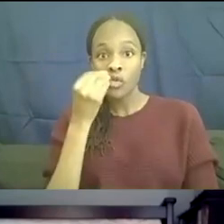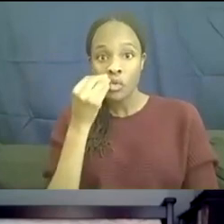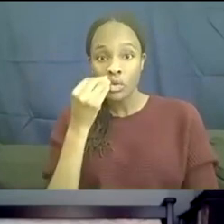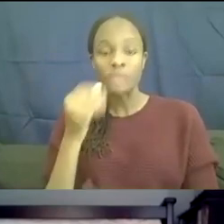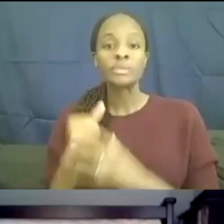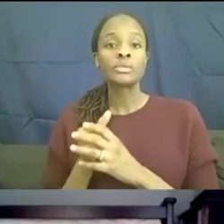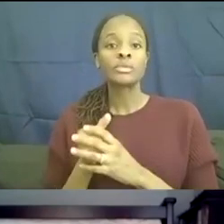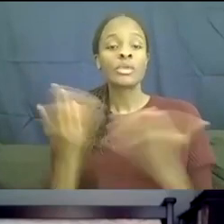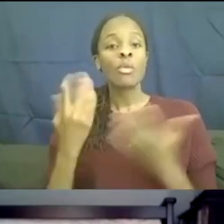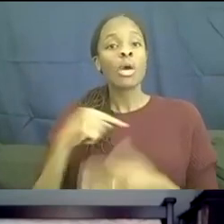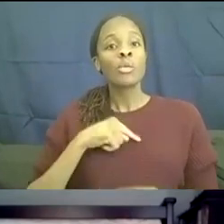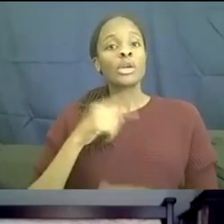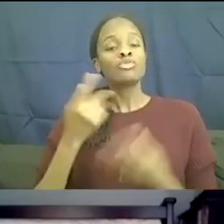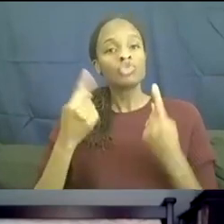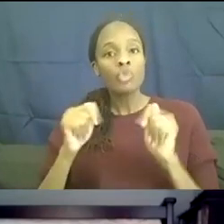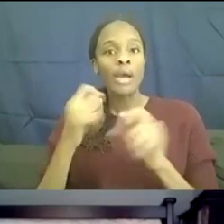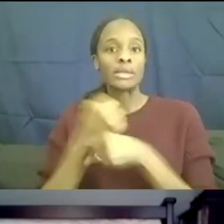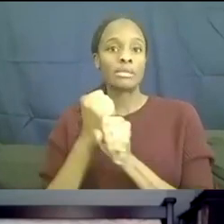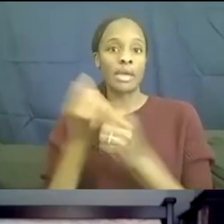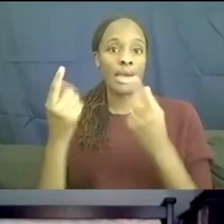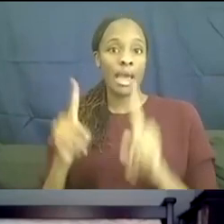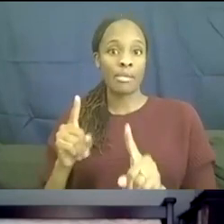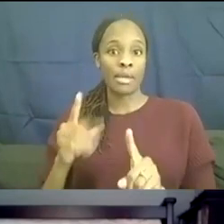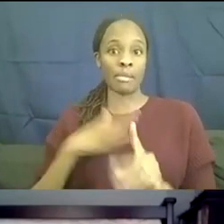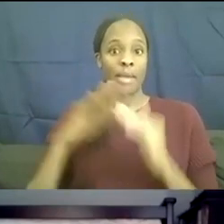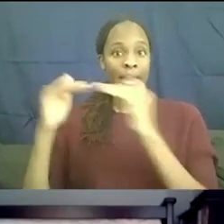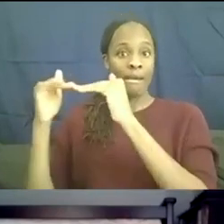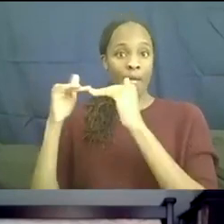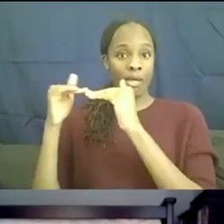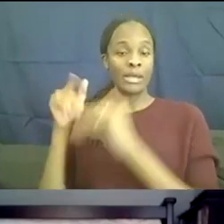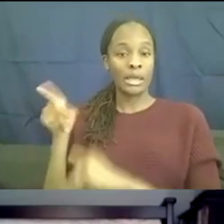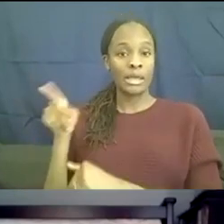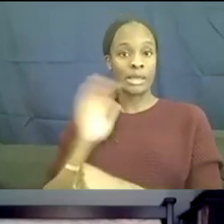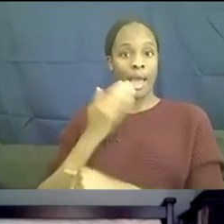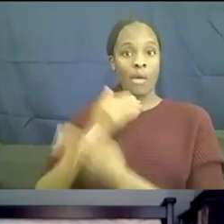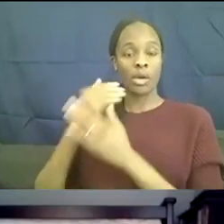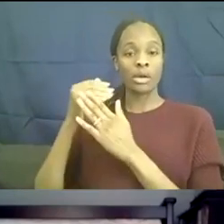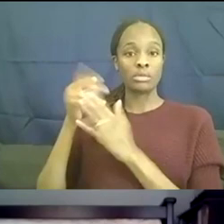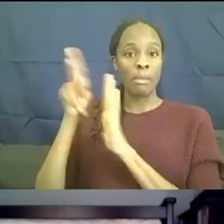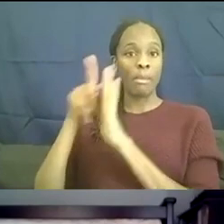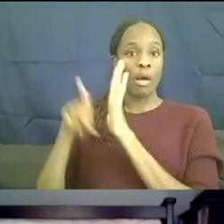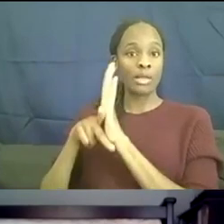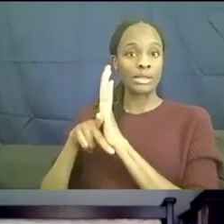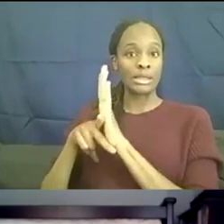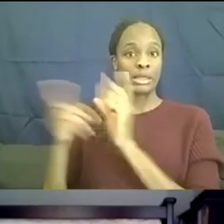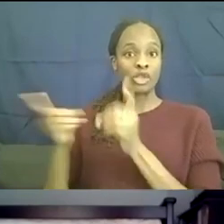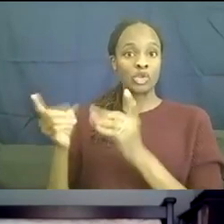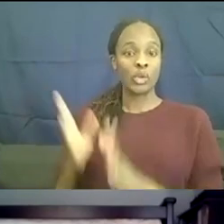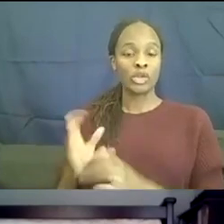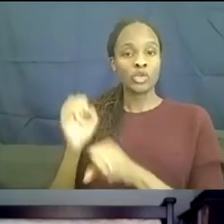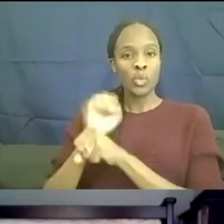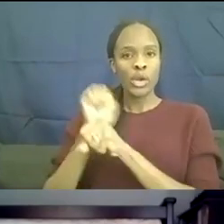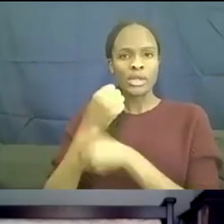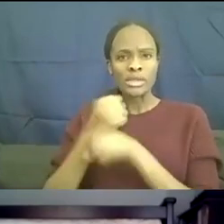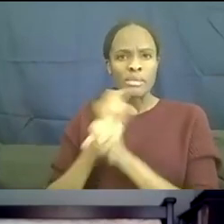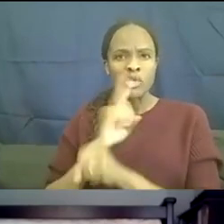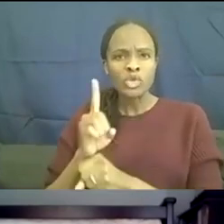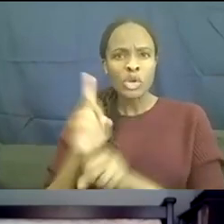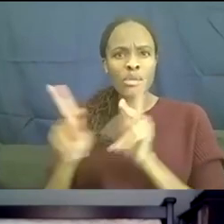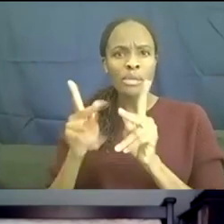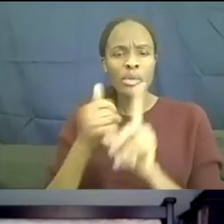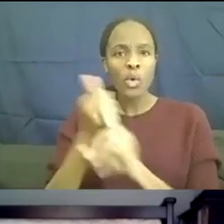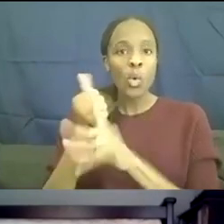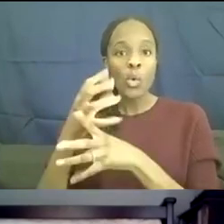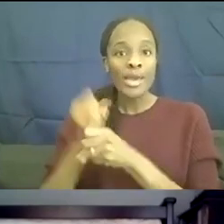trying to make happen, and my colleague, Philip Kahn-Pauly, who is our policy director, is really working to ensure that people who receive SNAP